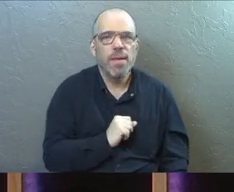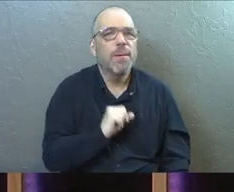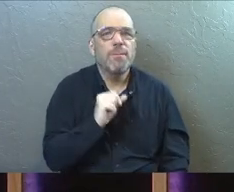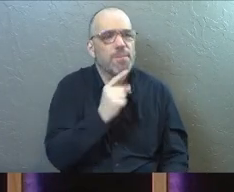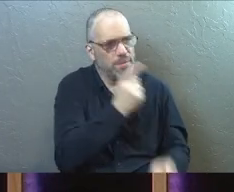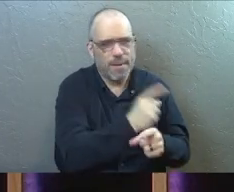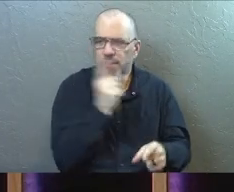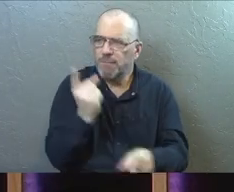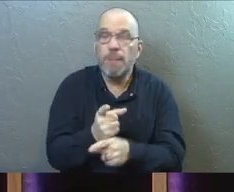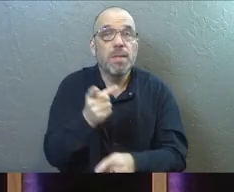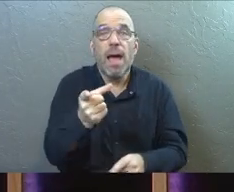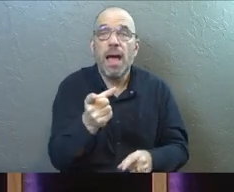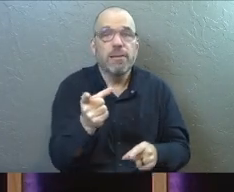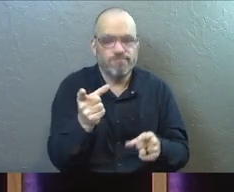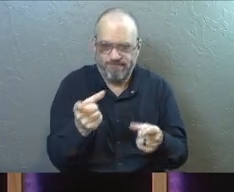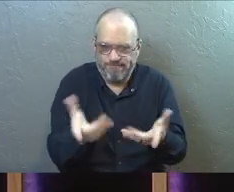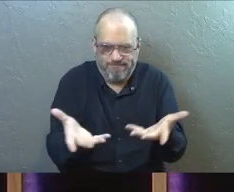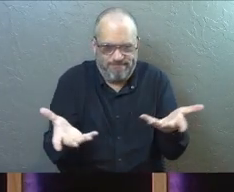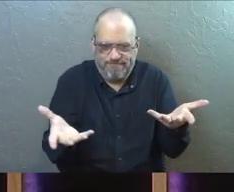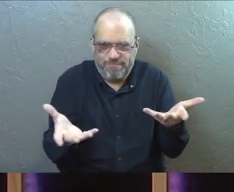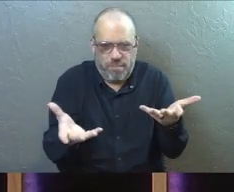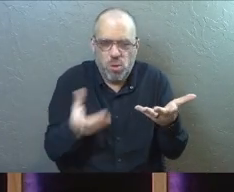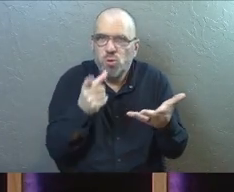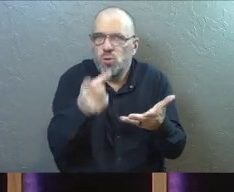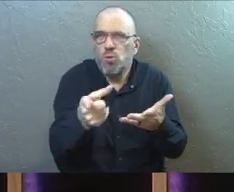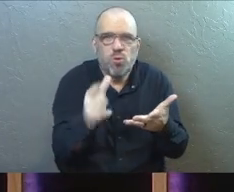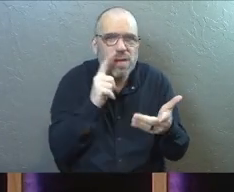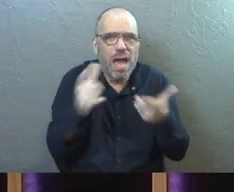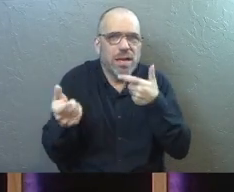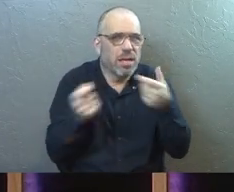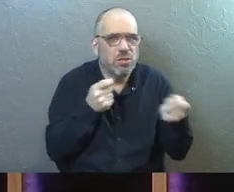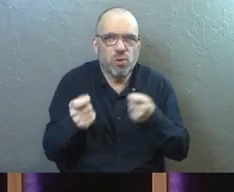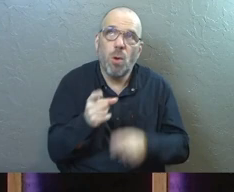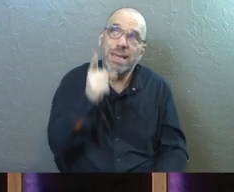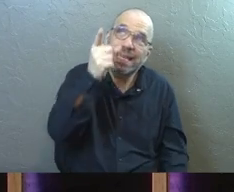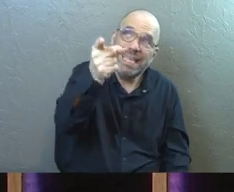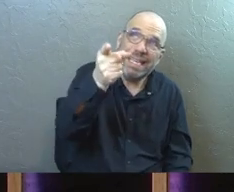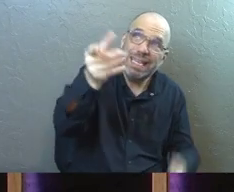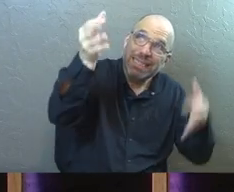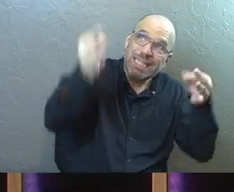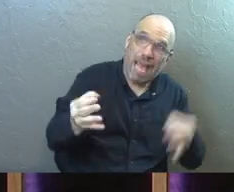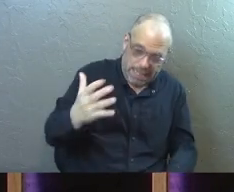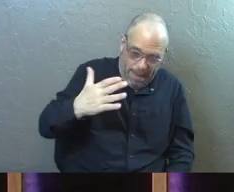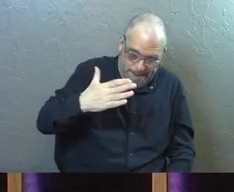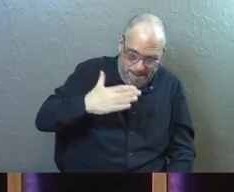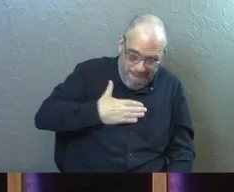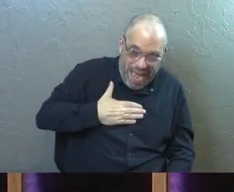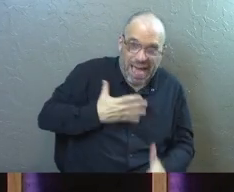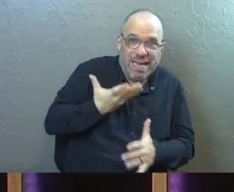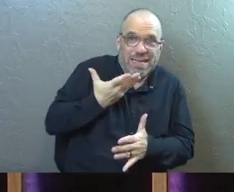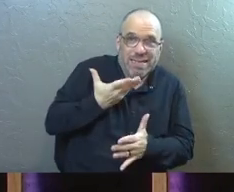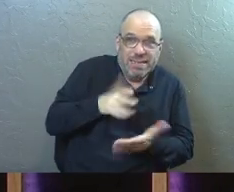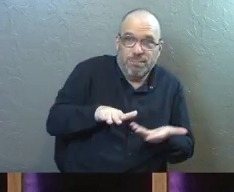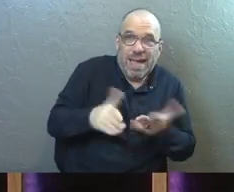They're also in their way, nothing. Because you are not in control. He alone chooses my going home.